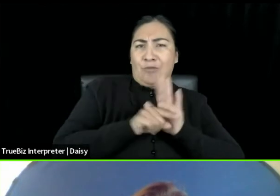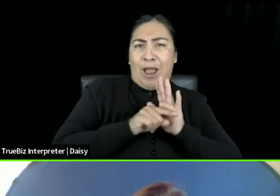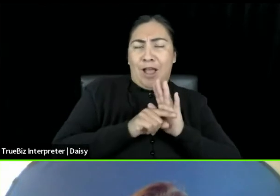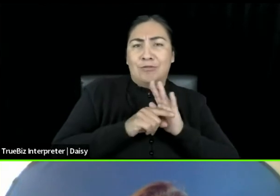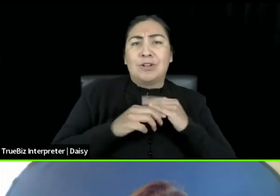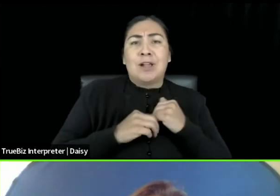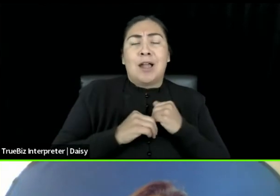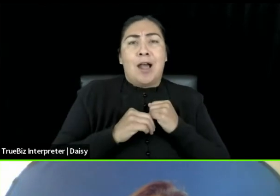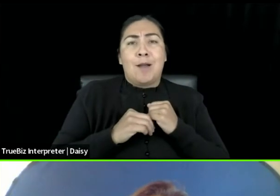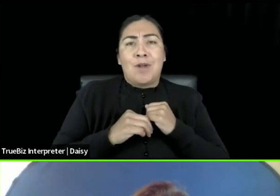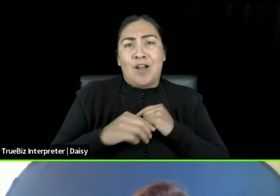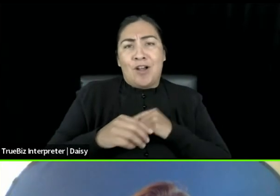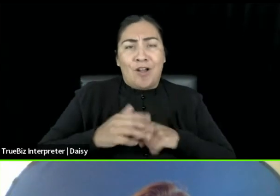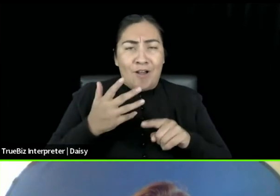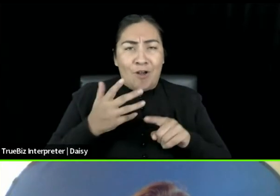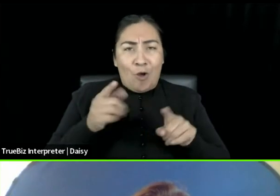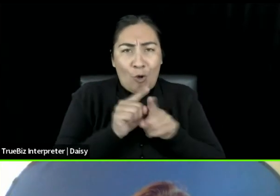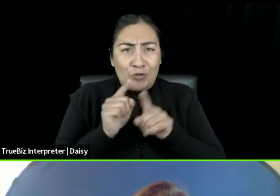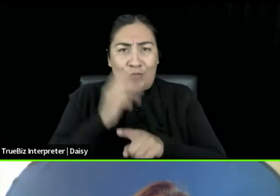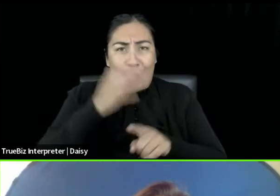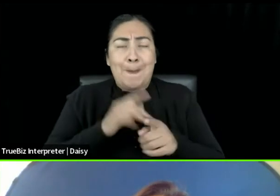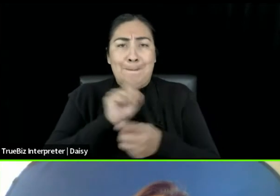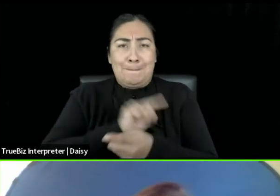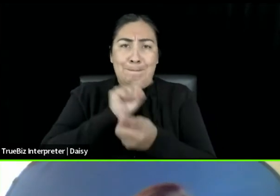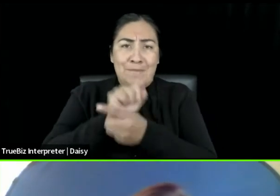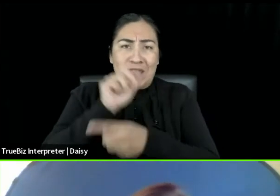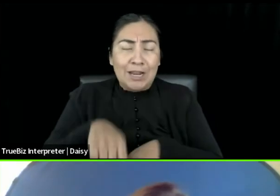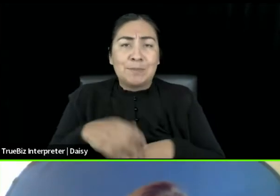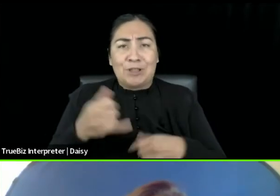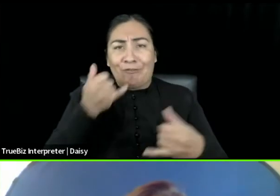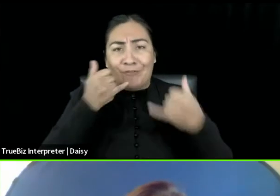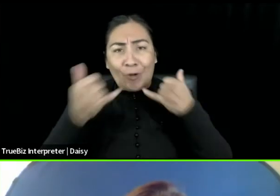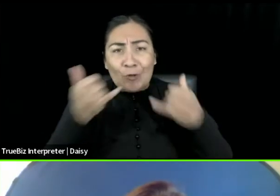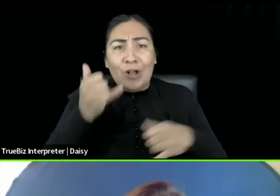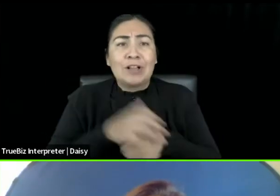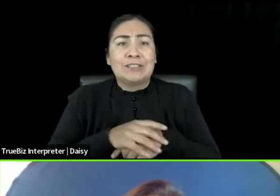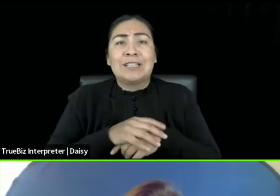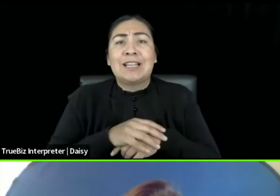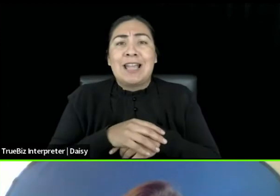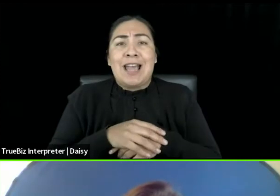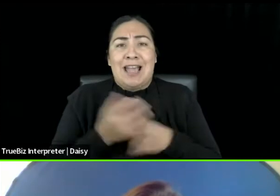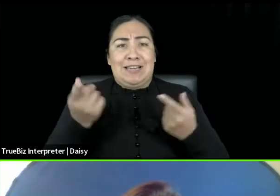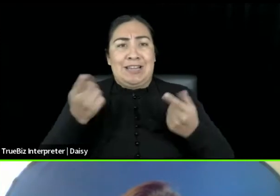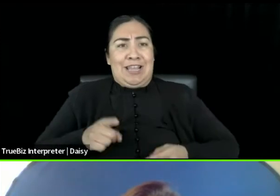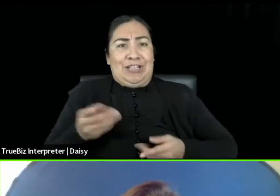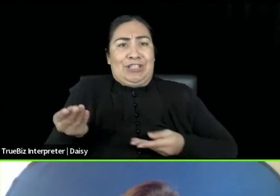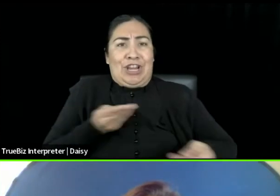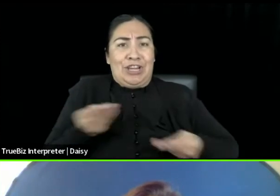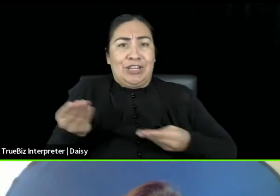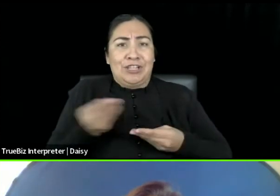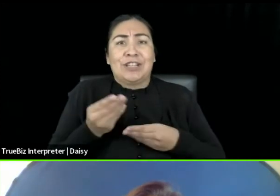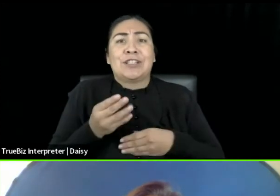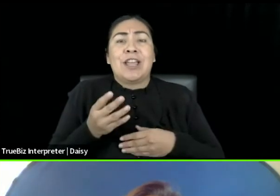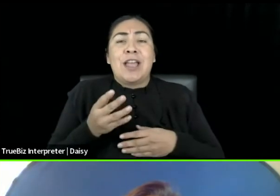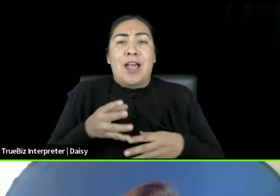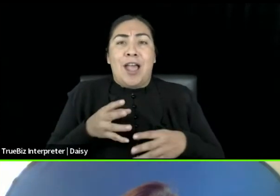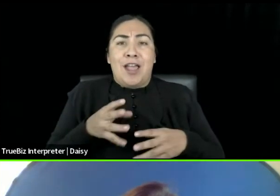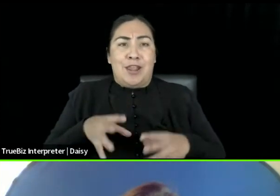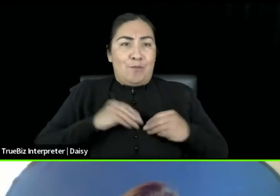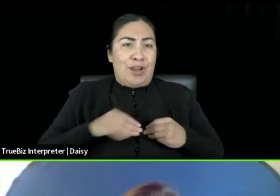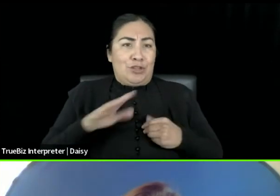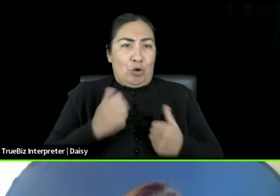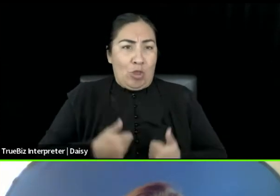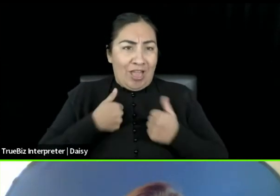meetups, phone calls, and exchanges, and embrace your life in our pursuit, our collective pursuit of productive and